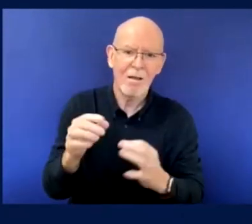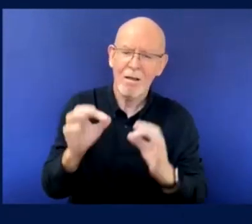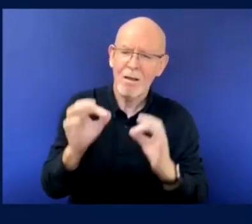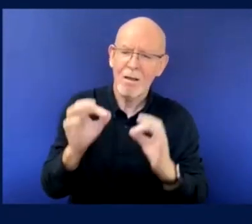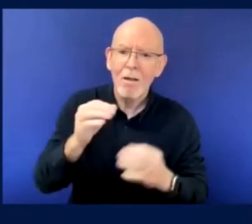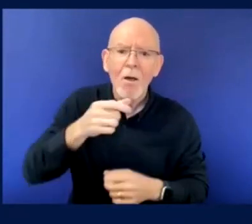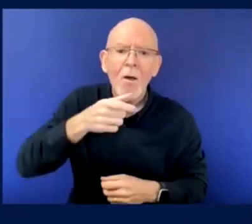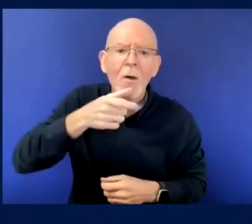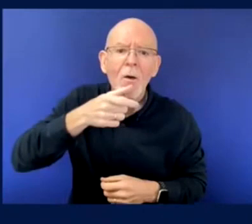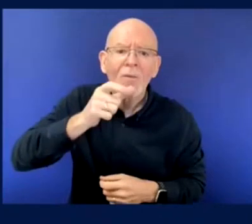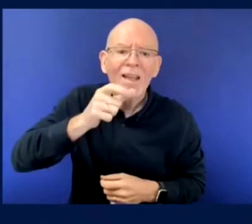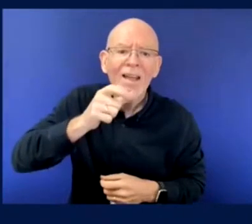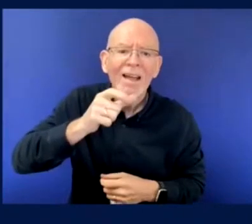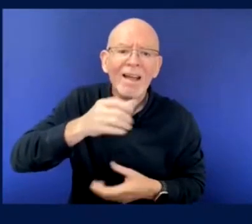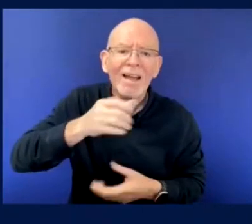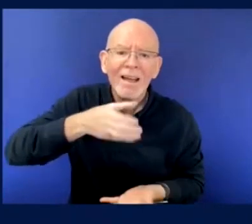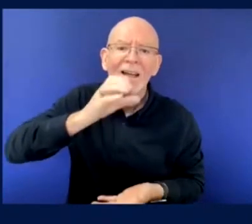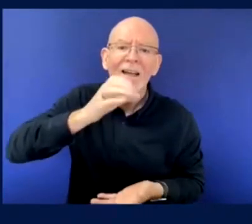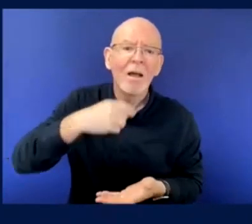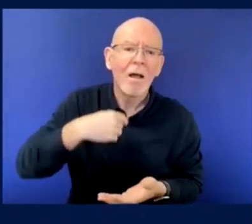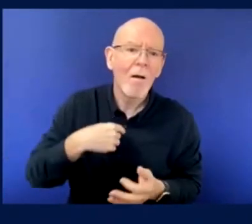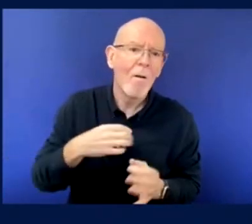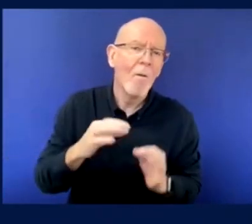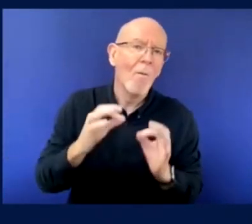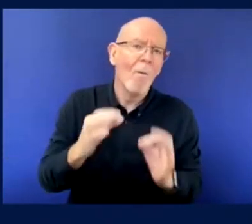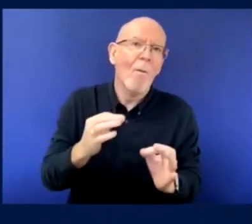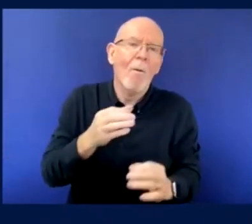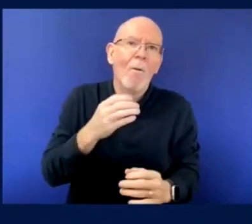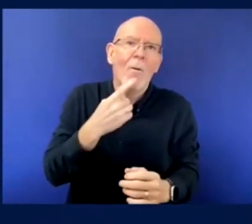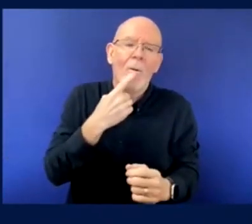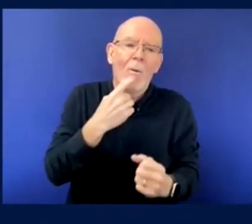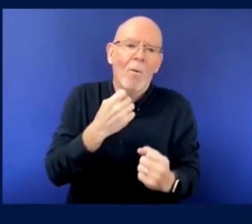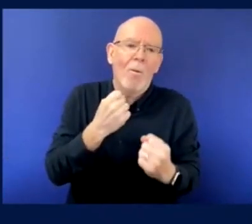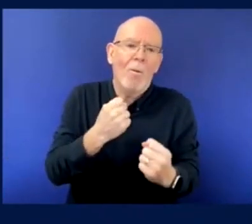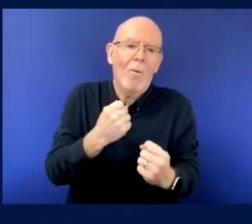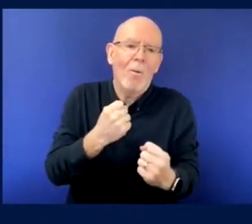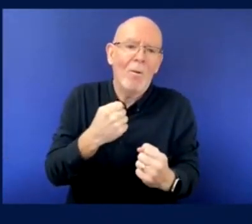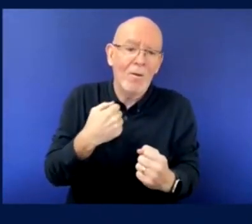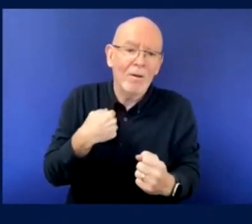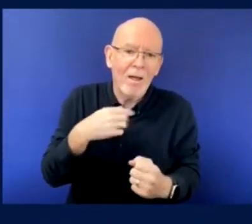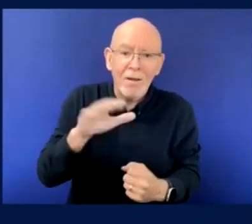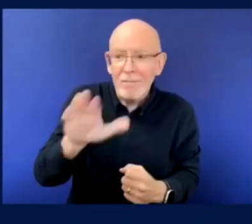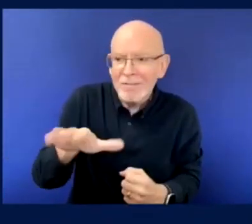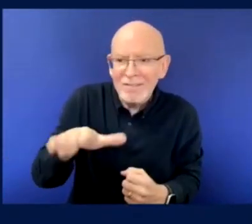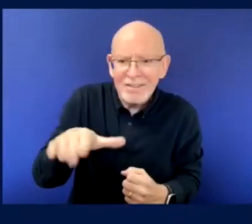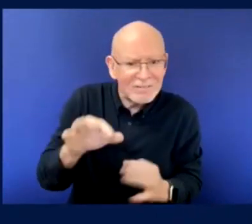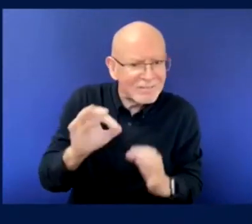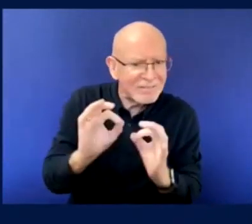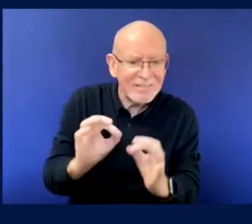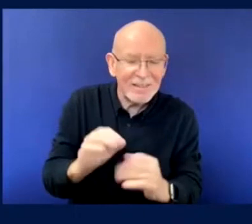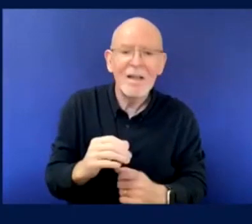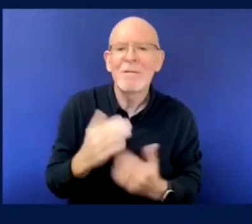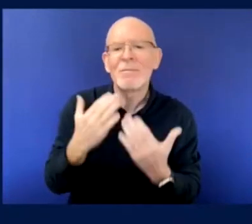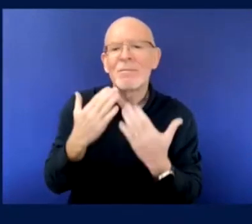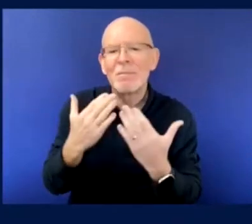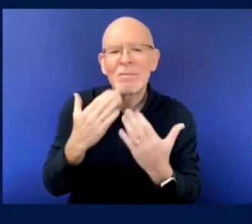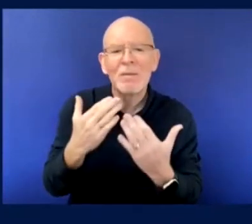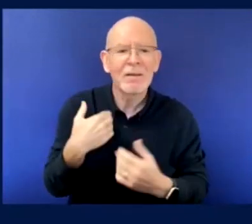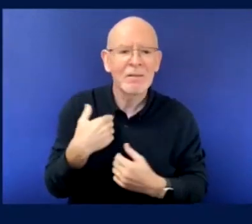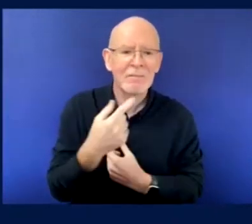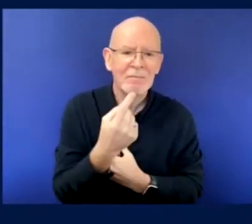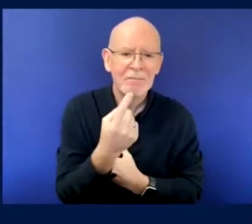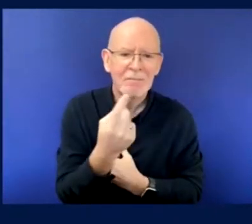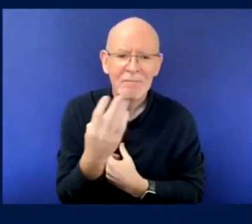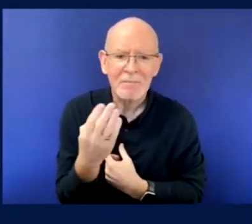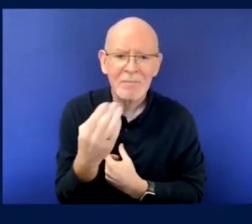hands. So the first question we've got is, um, we'd be interested to know how much word of mouth.